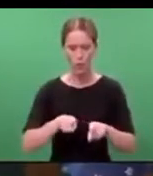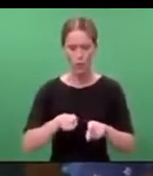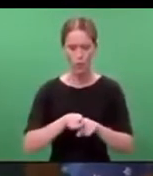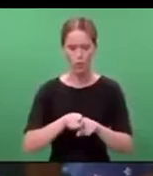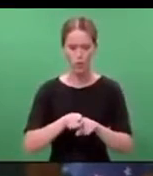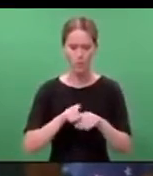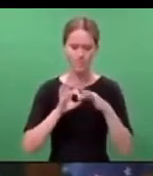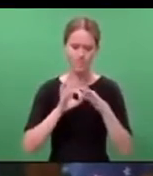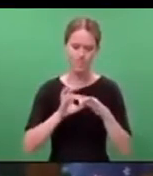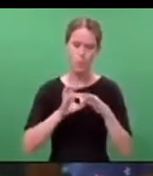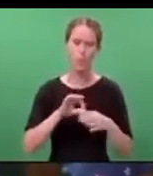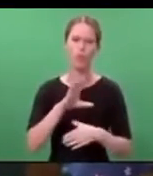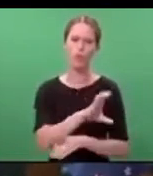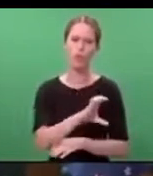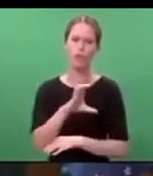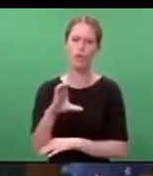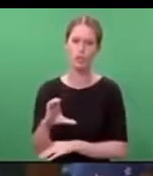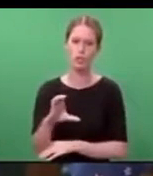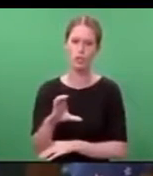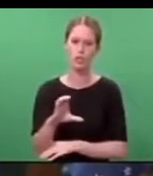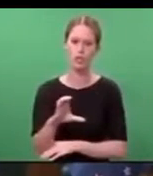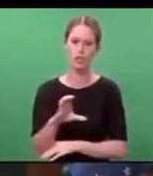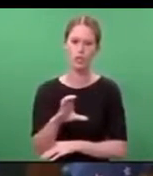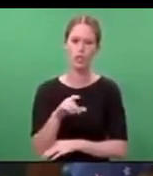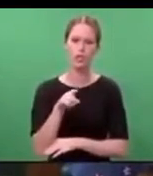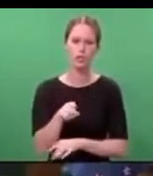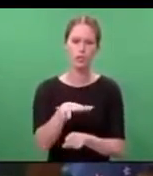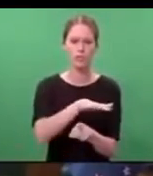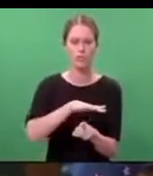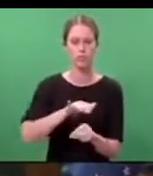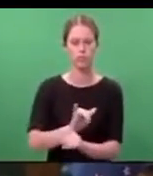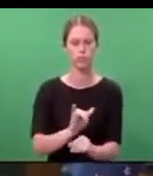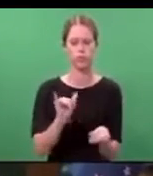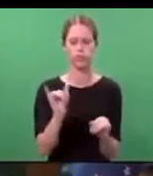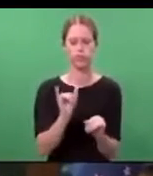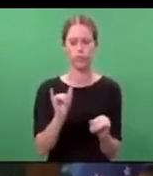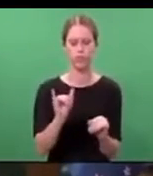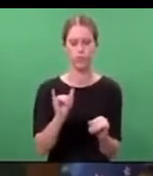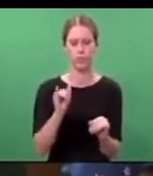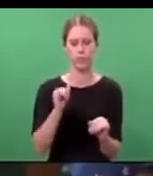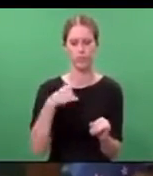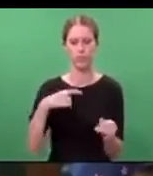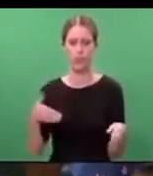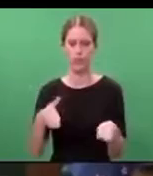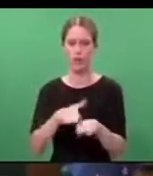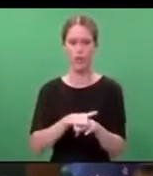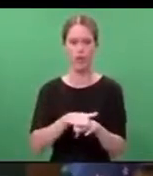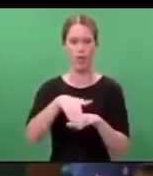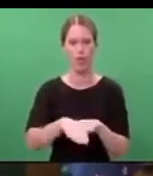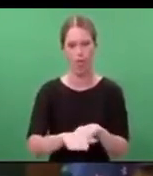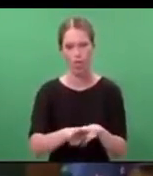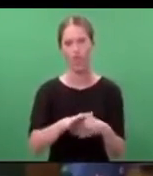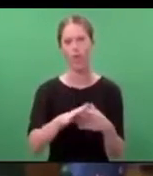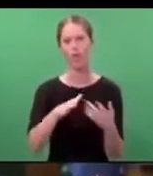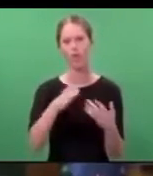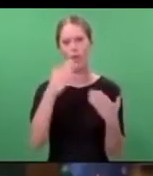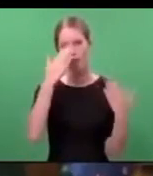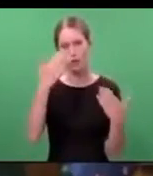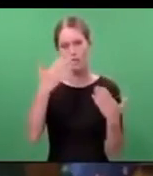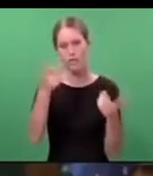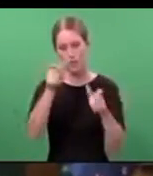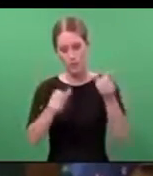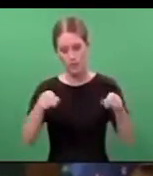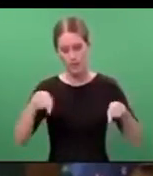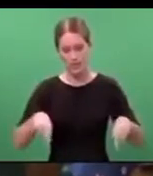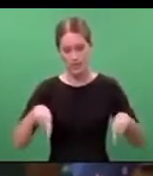Christchurch in the devastating blow that this has been to their recovery and I acknowledge every member of this house who